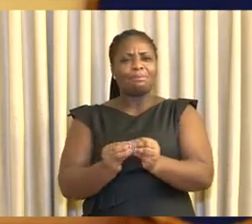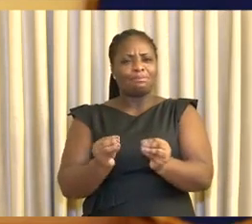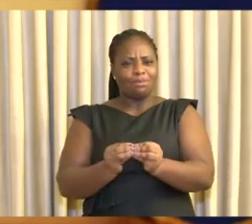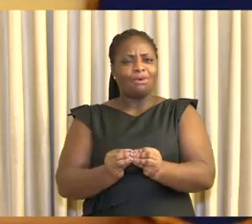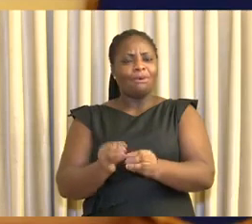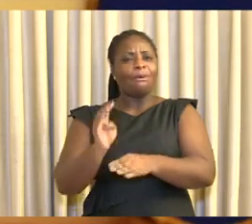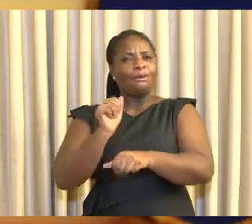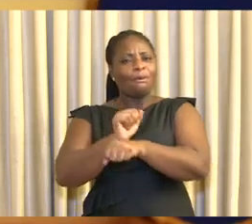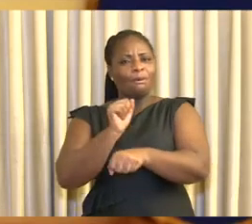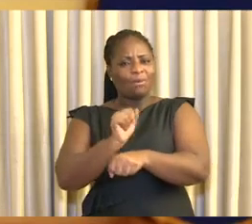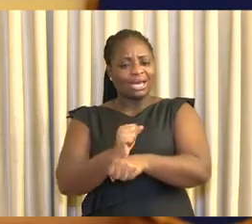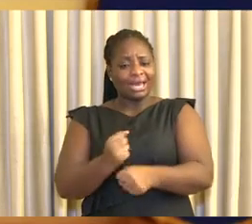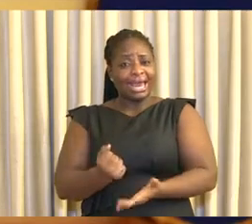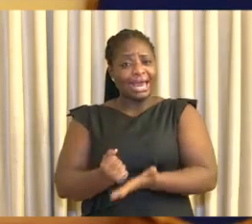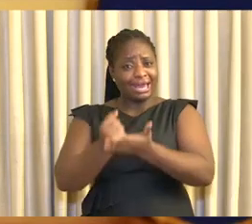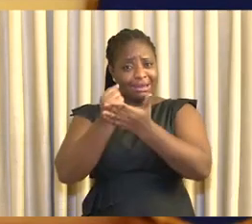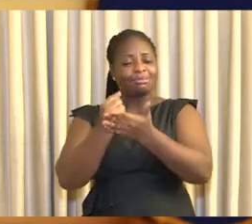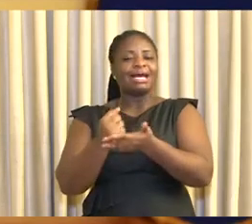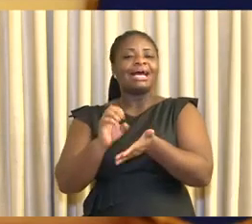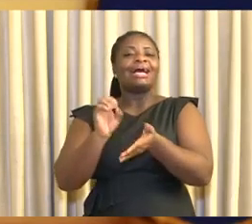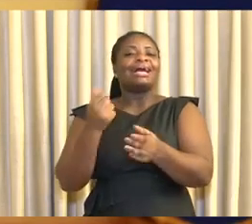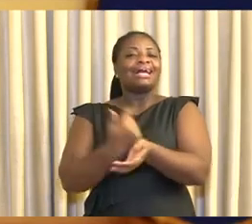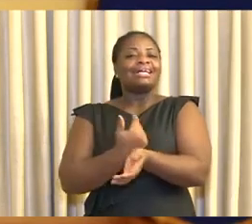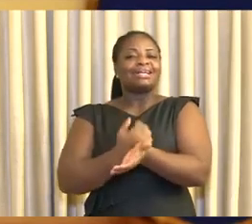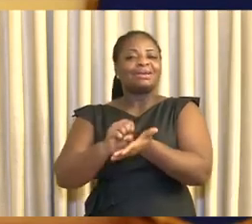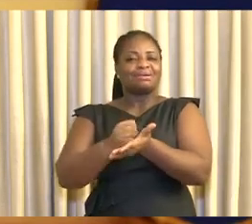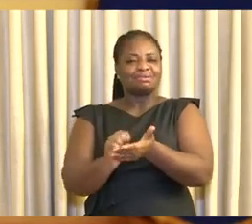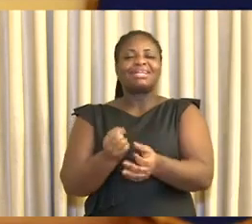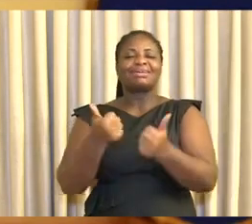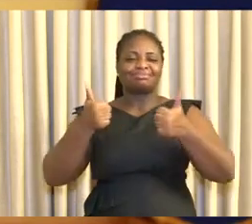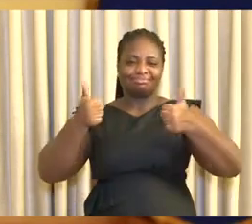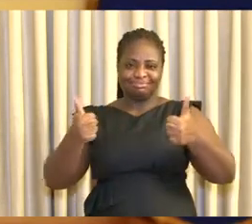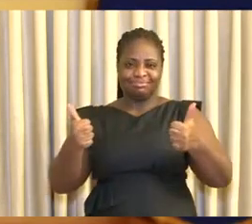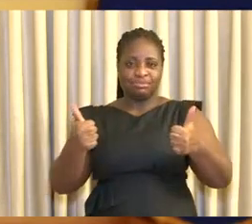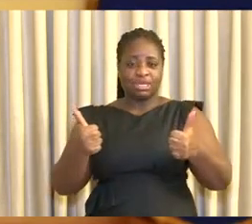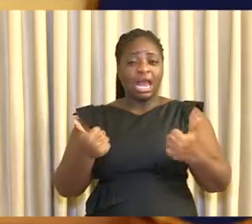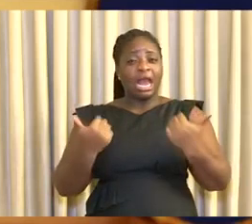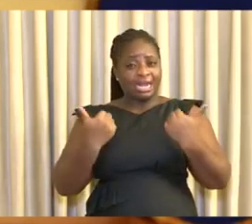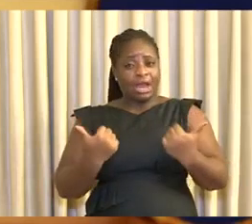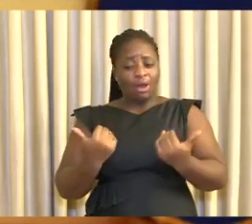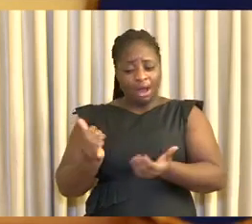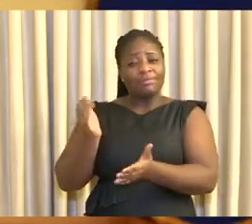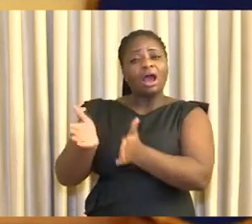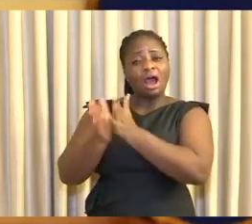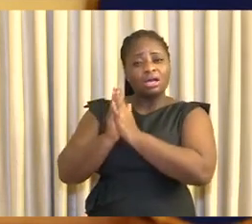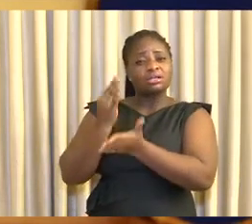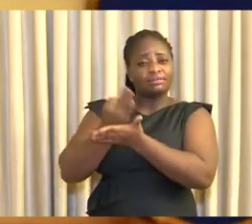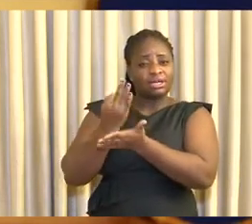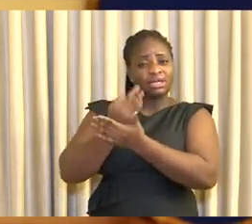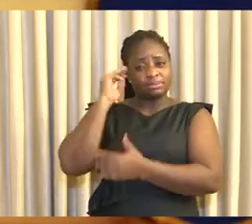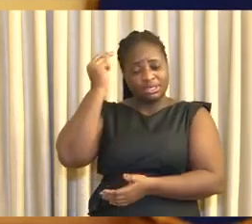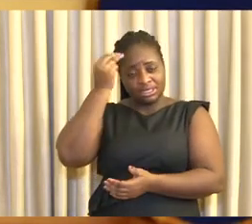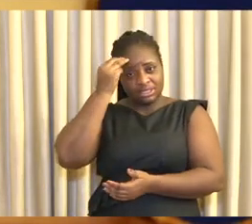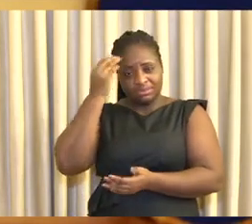to leave no stone unturned to achieve an even greater and comprehensive debt relief program for